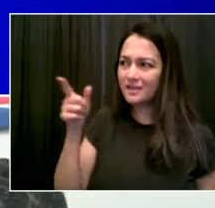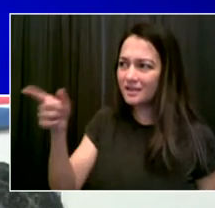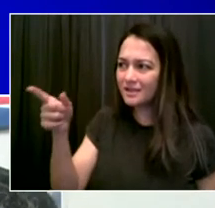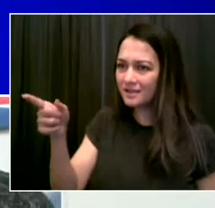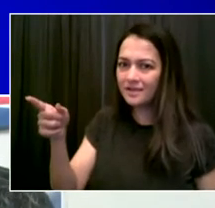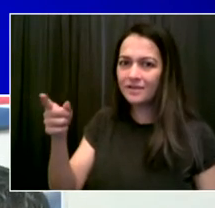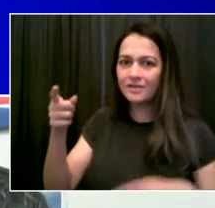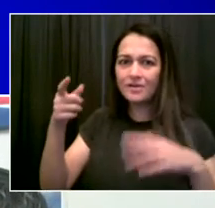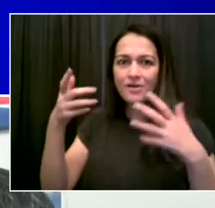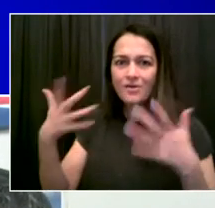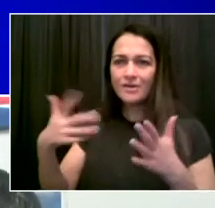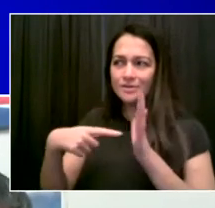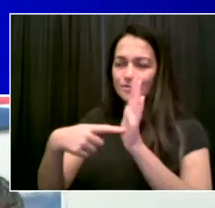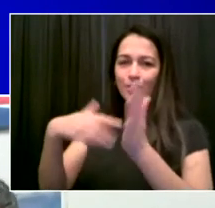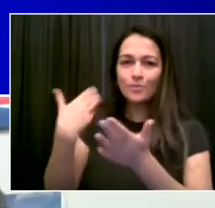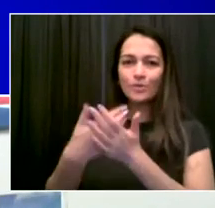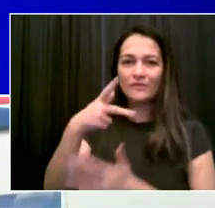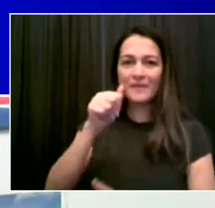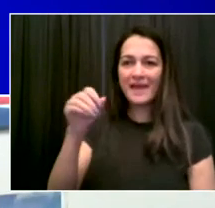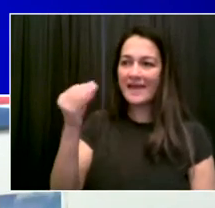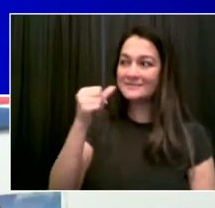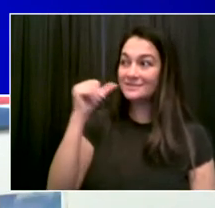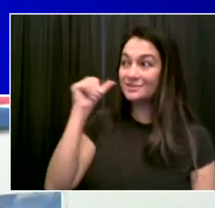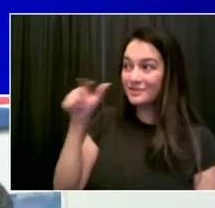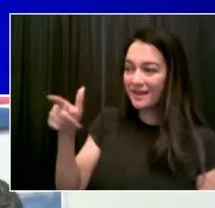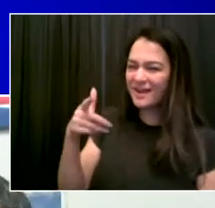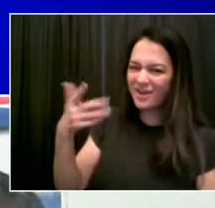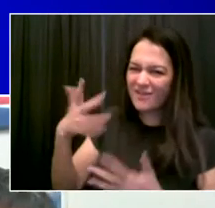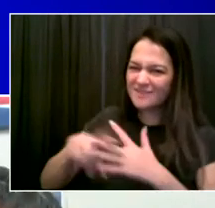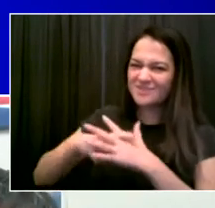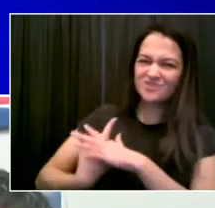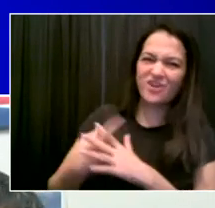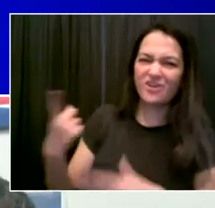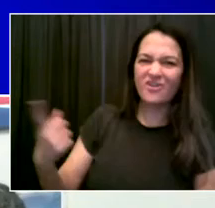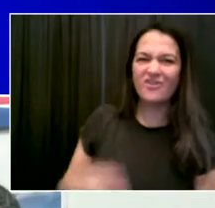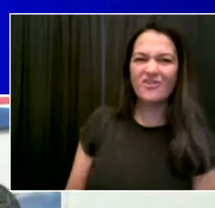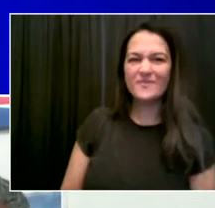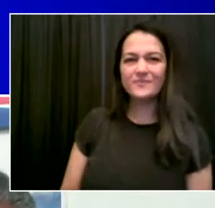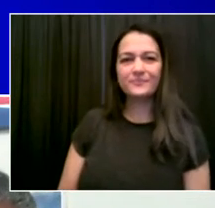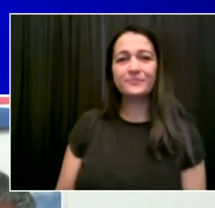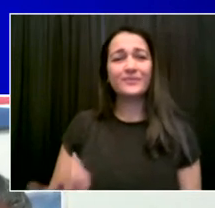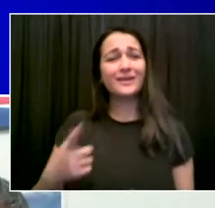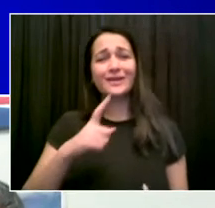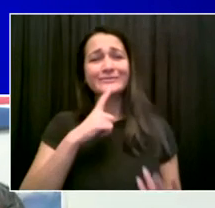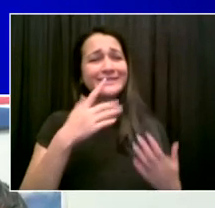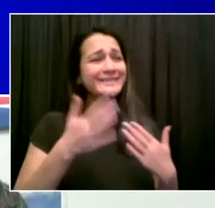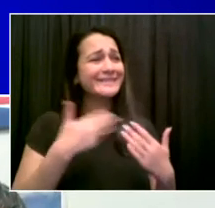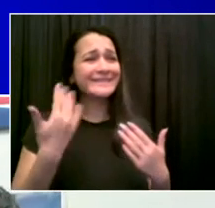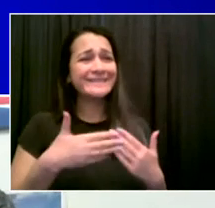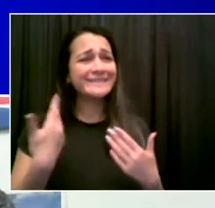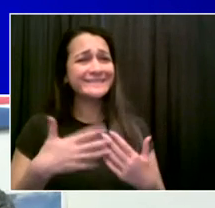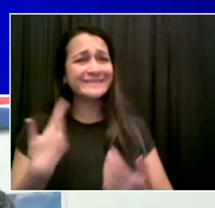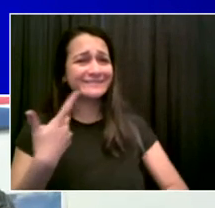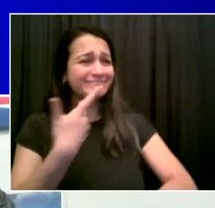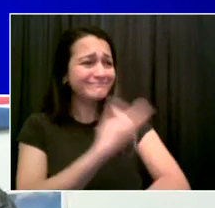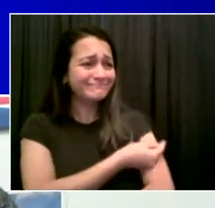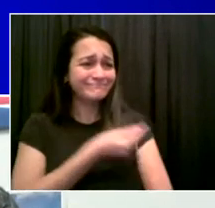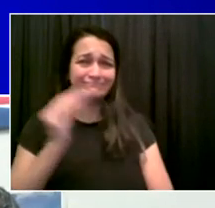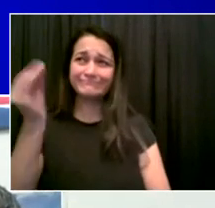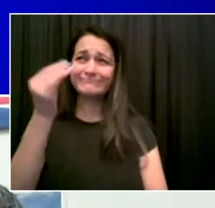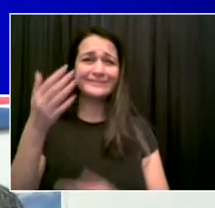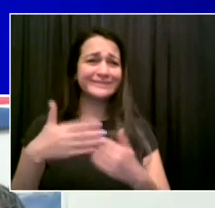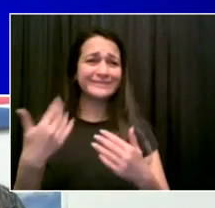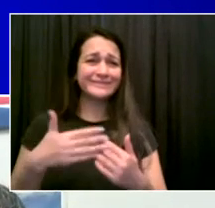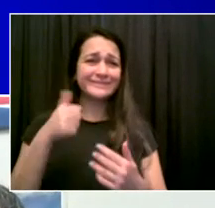much to meet this requirement and keep everyone safe. Thank you for your support for this initiative. And we're definitely going to work with you and